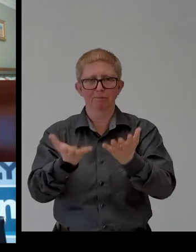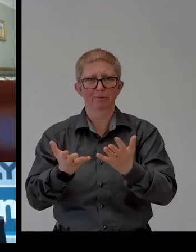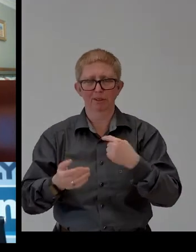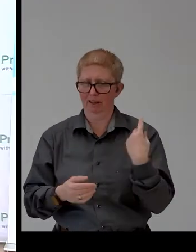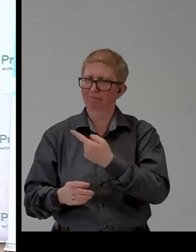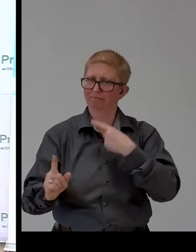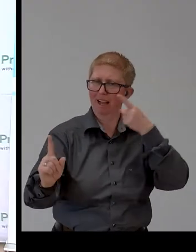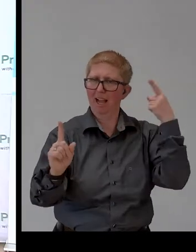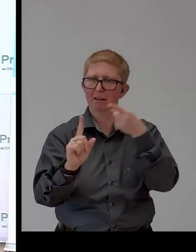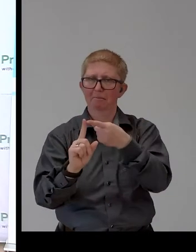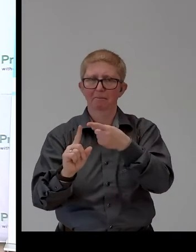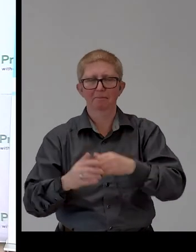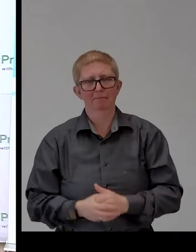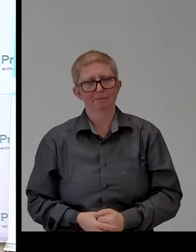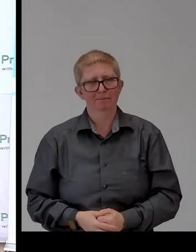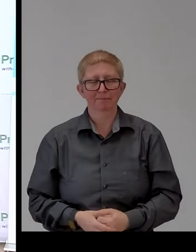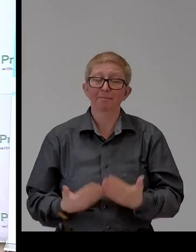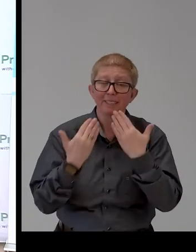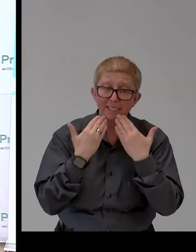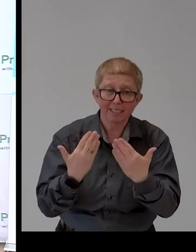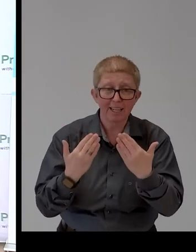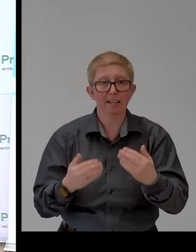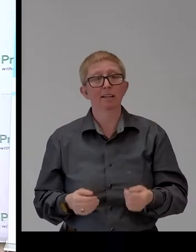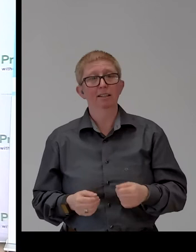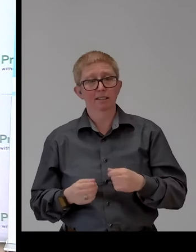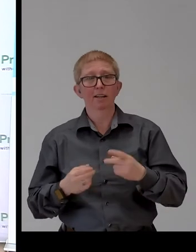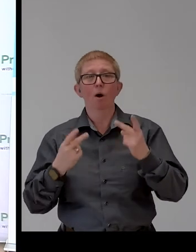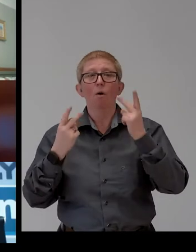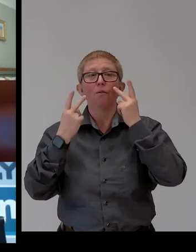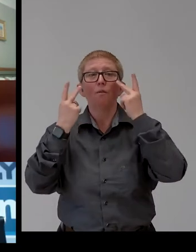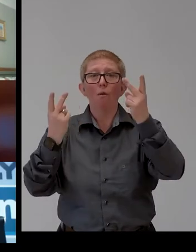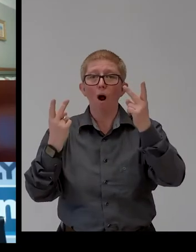Thank you. And the next World Vision from the United States of America.